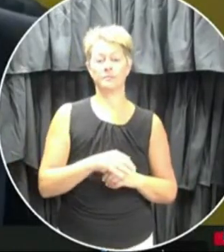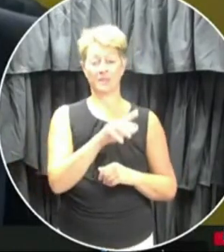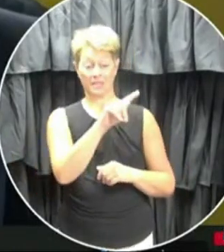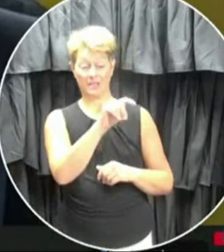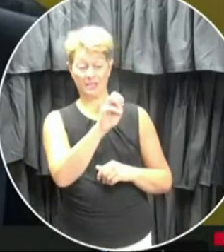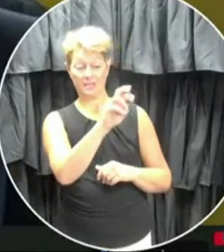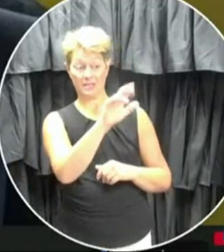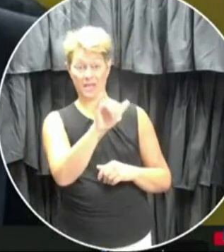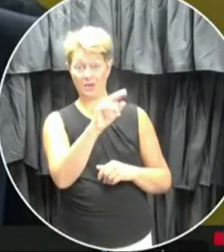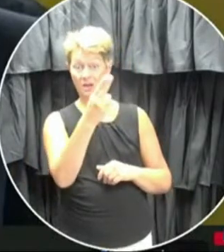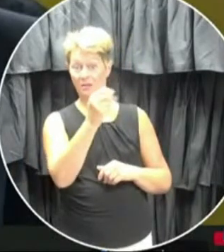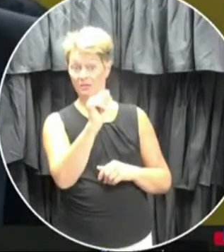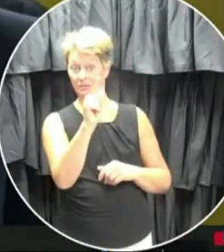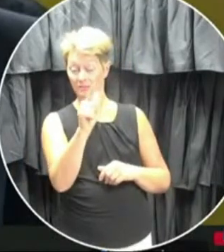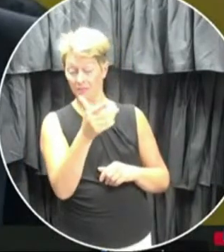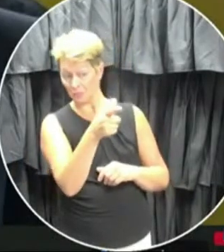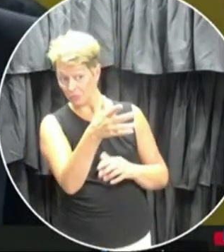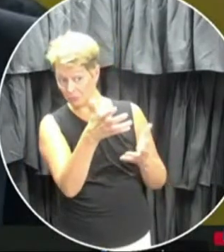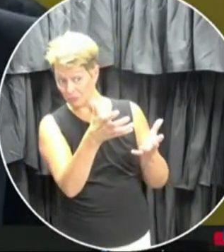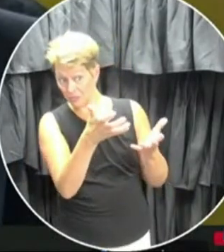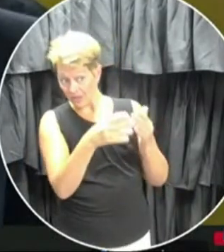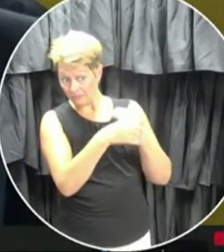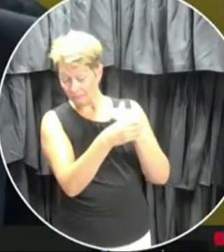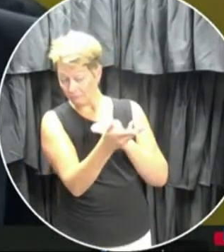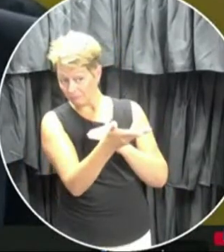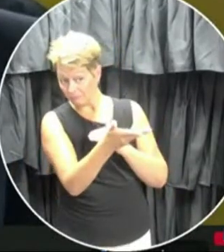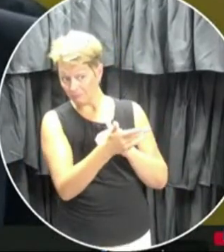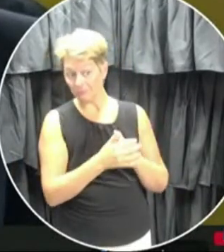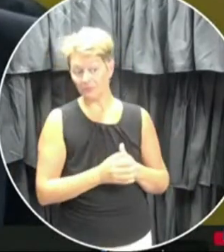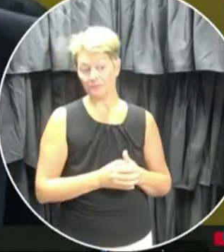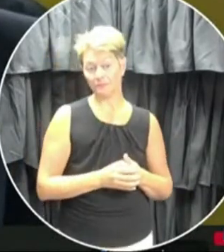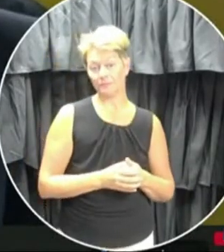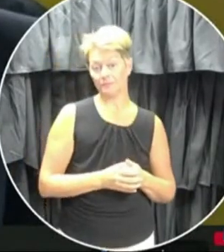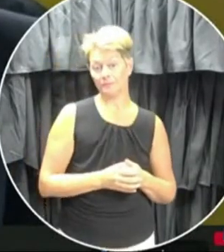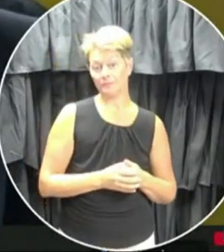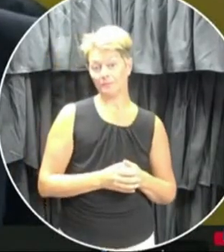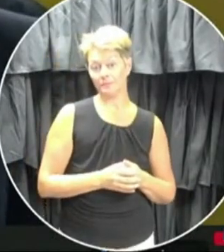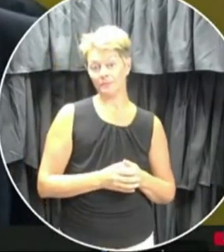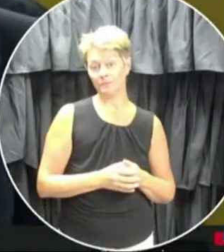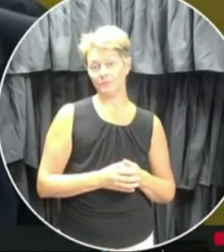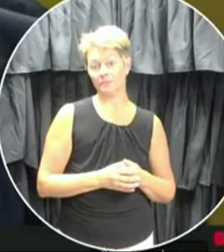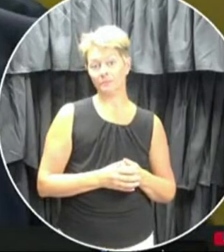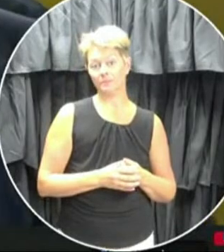another thing under his wing is the facilities. Uh, if you had anything to add to them.